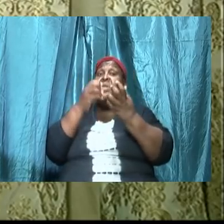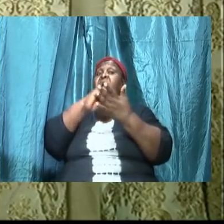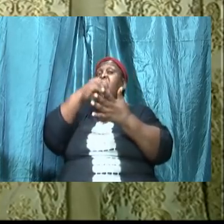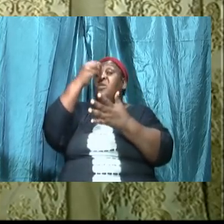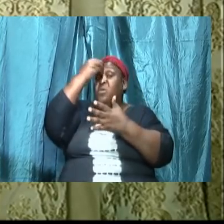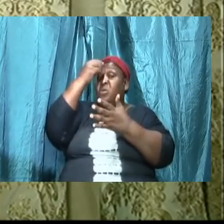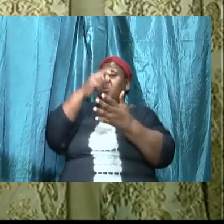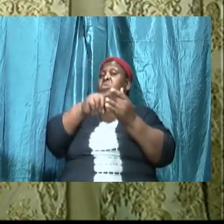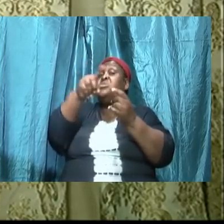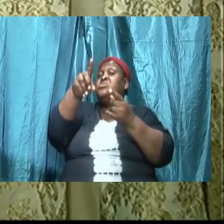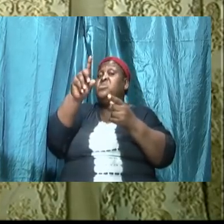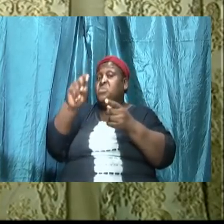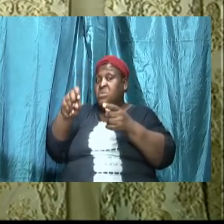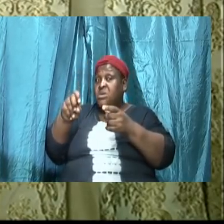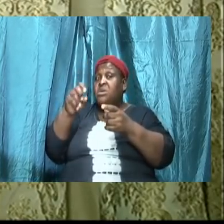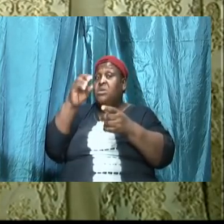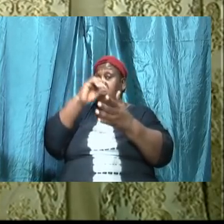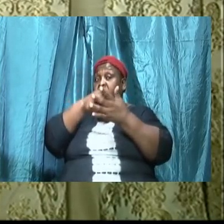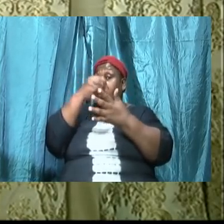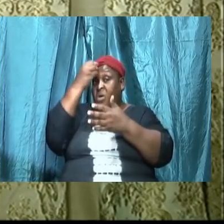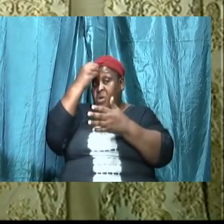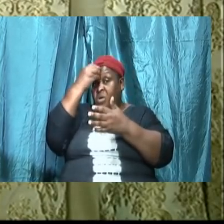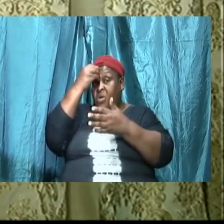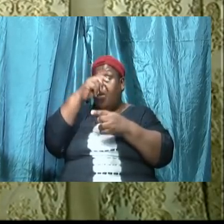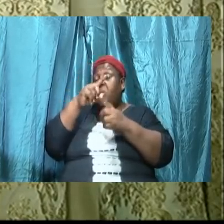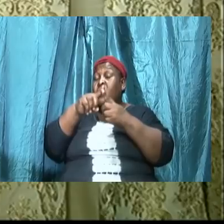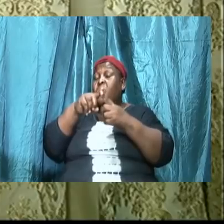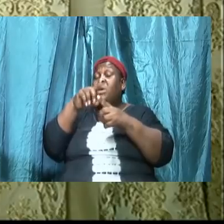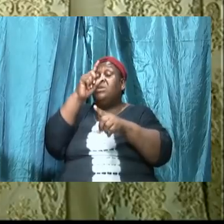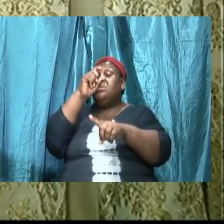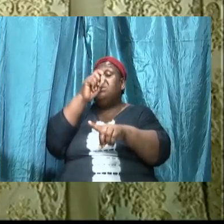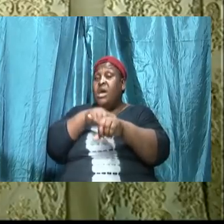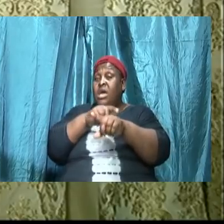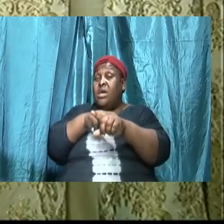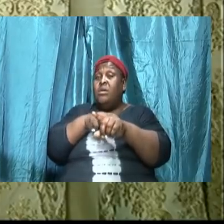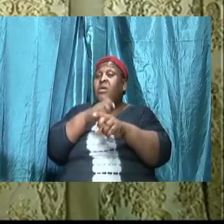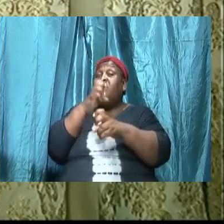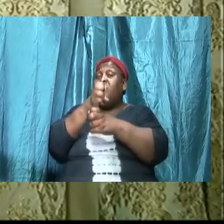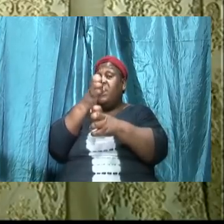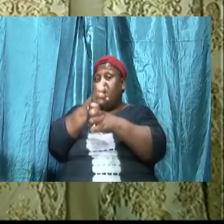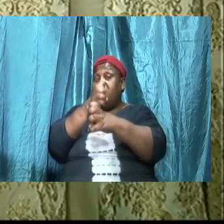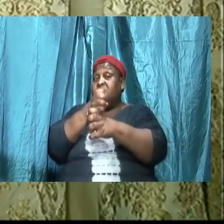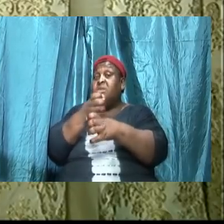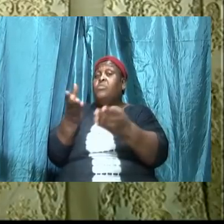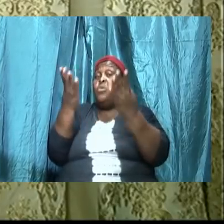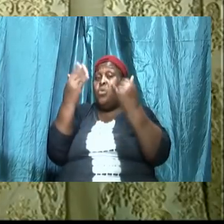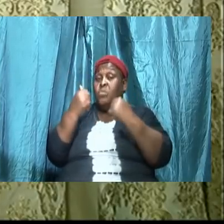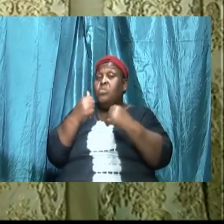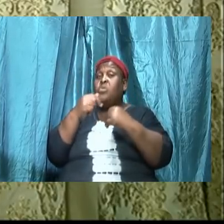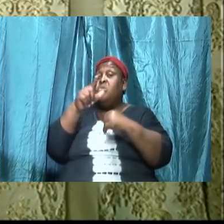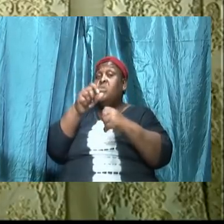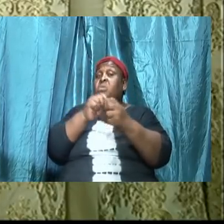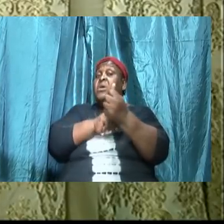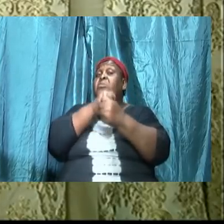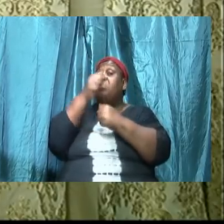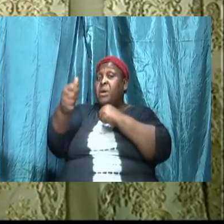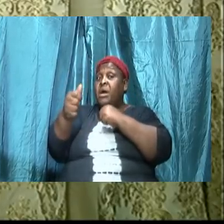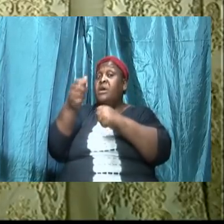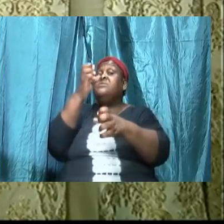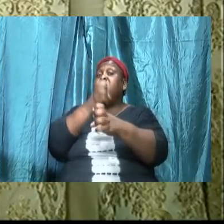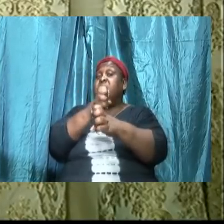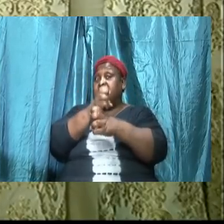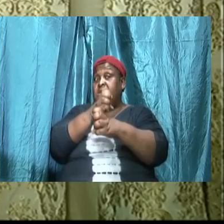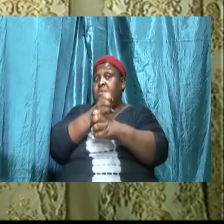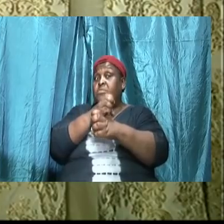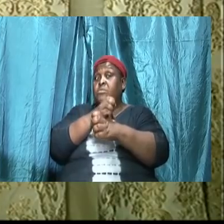need to learn so that when the time for exams come you can ace those exams have